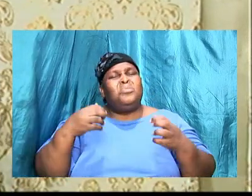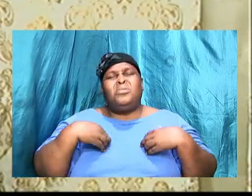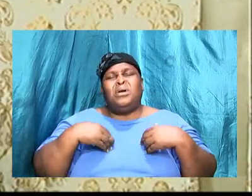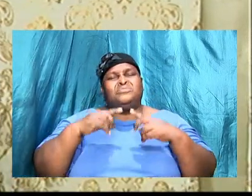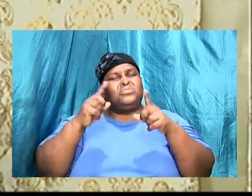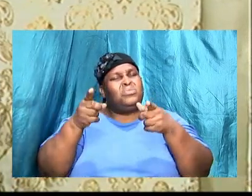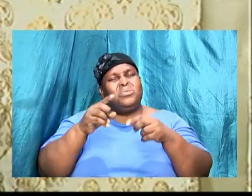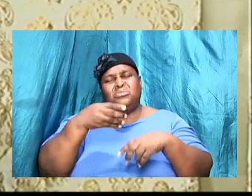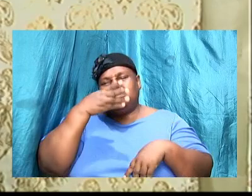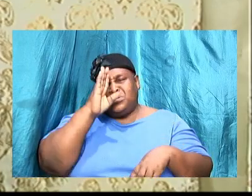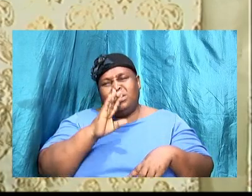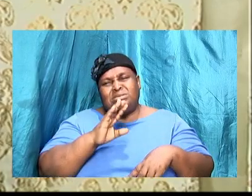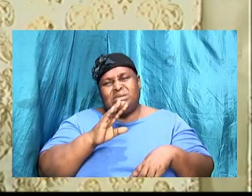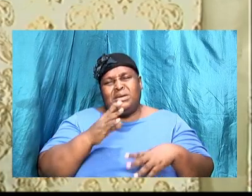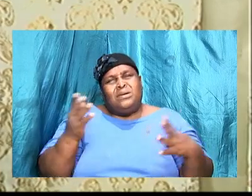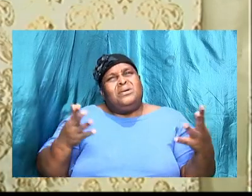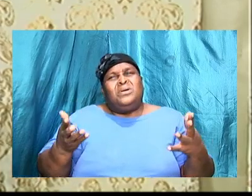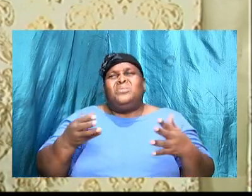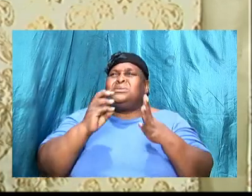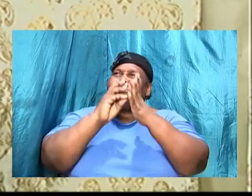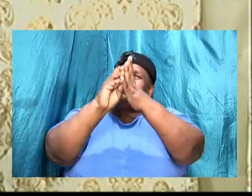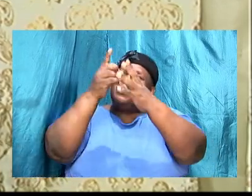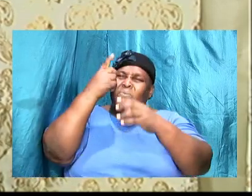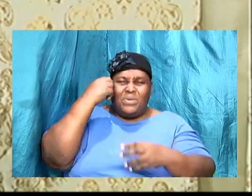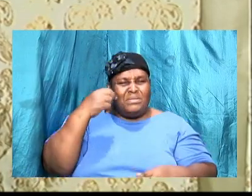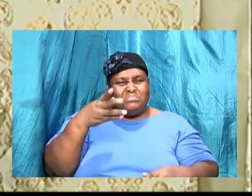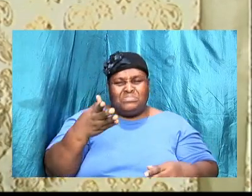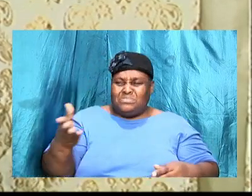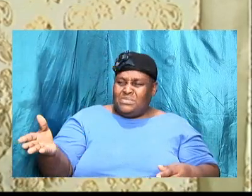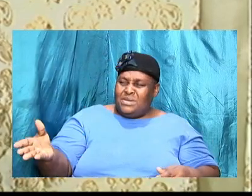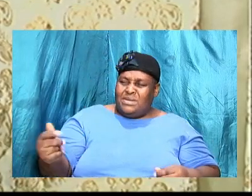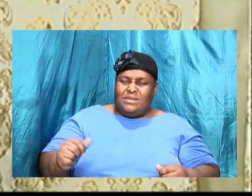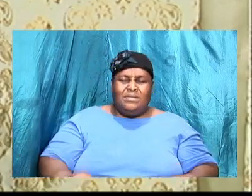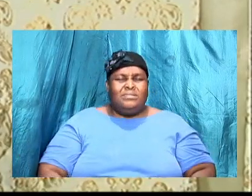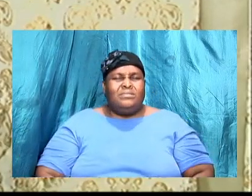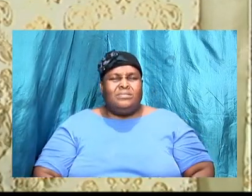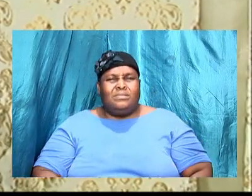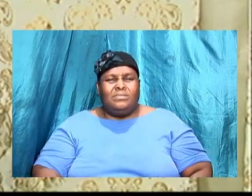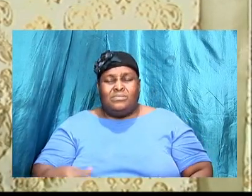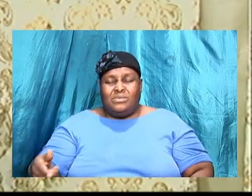will to this? One of the things that we must do is to look what the Bible says.